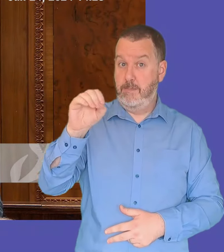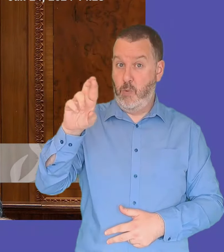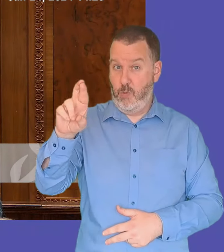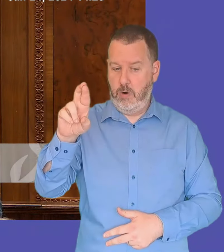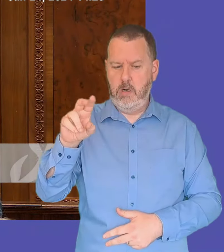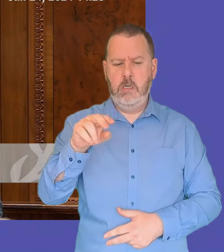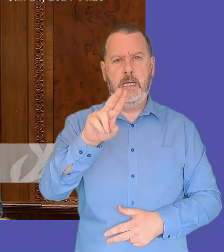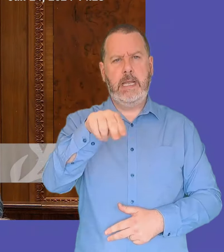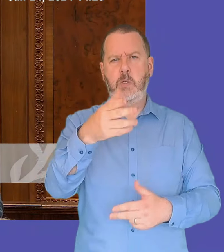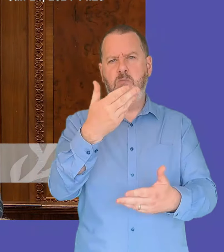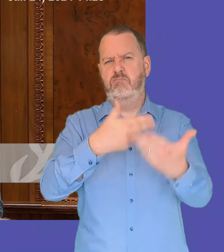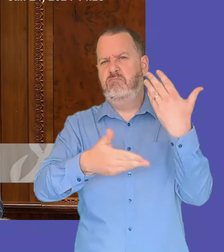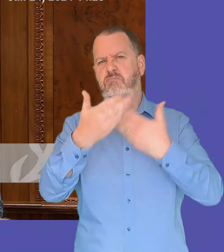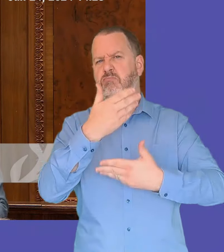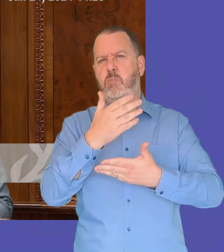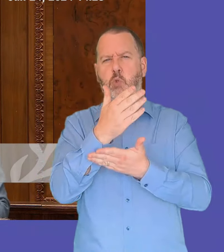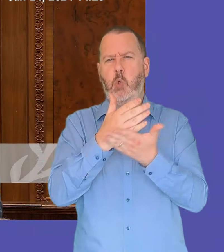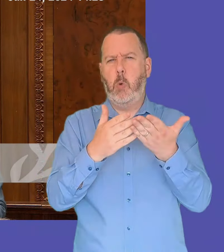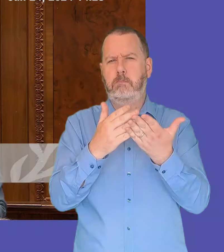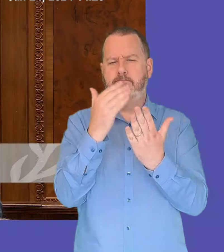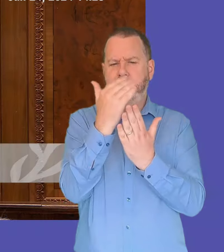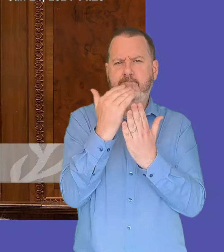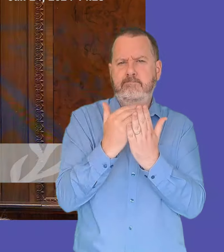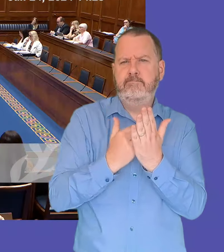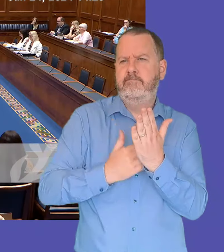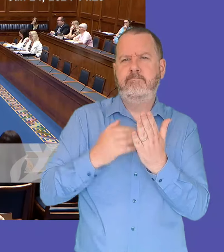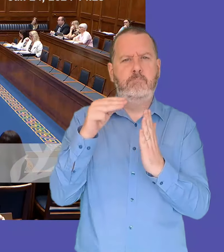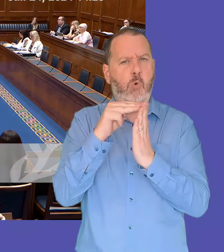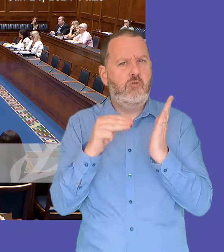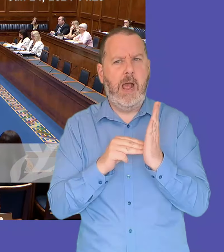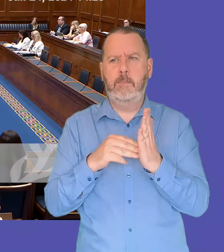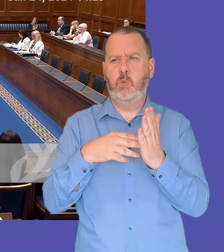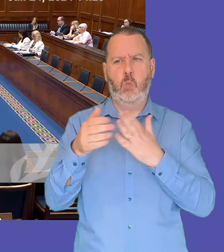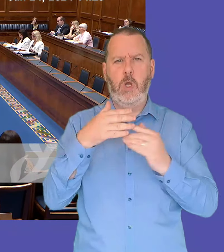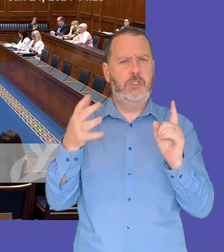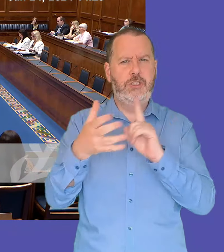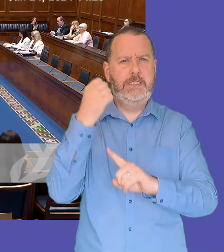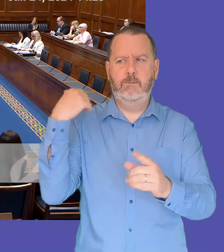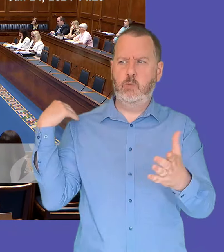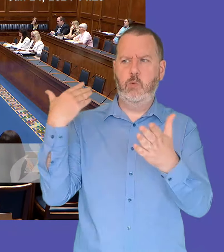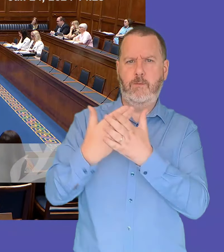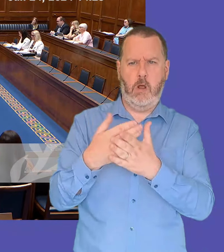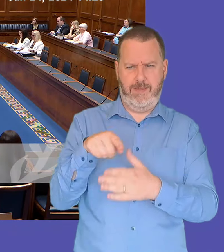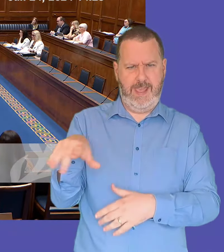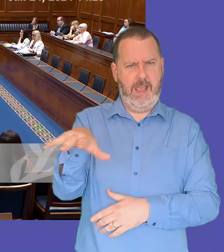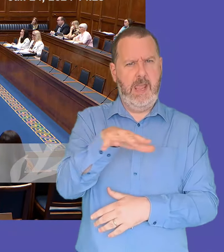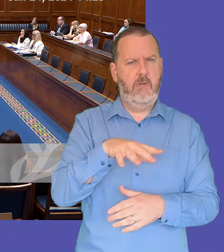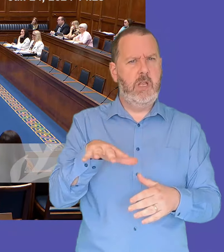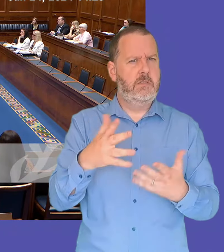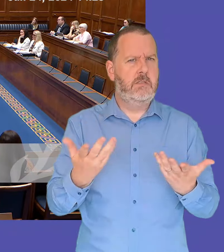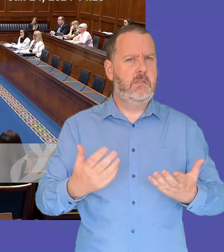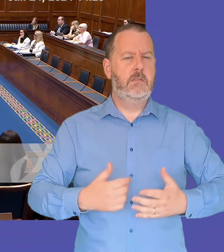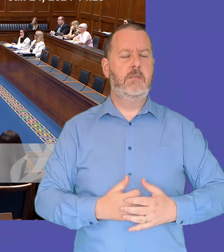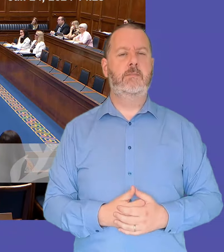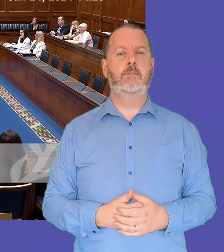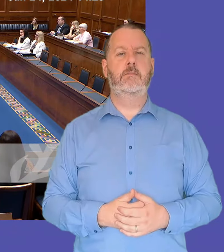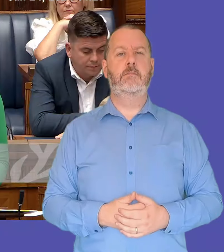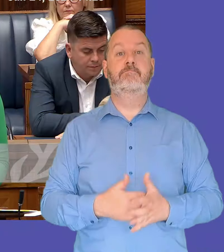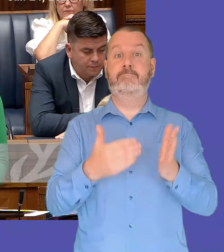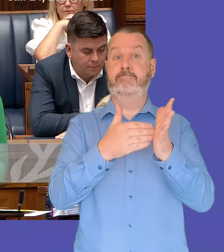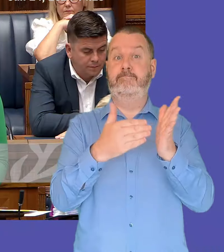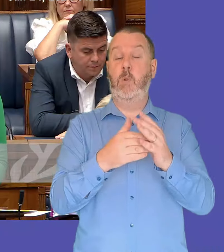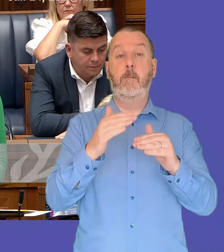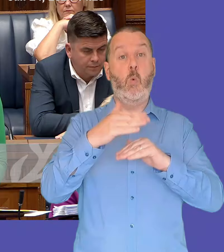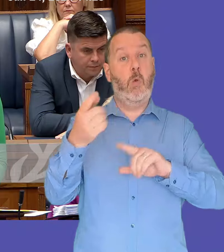as to some of the specific programs and achievements to date well yes as i mentioned before more over 1 million people